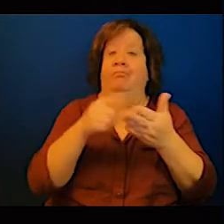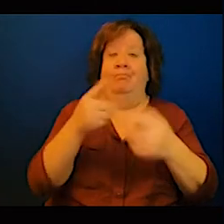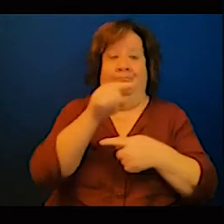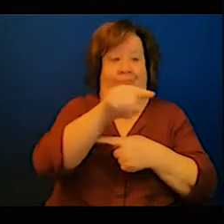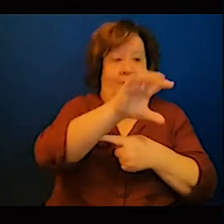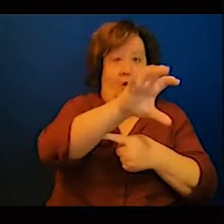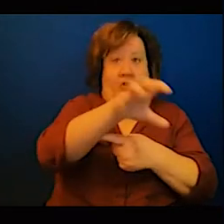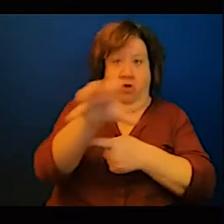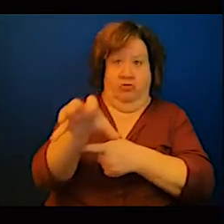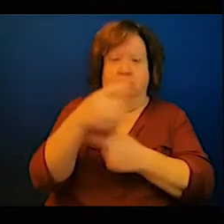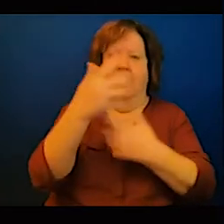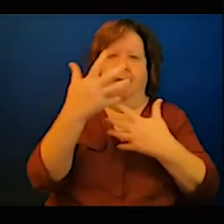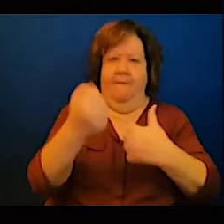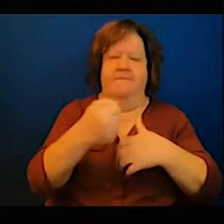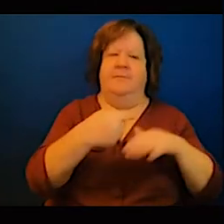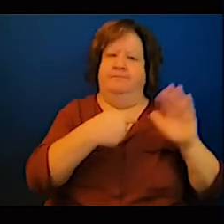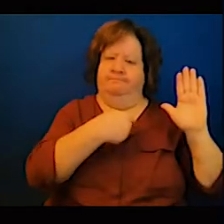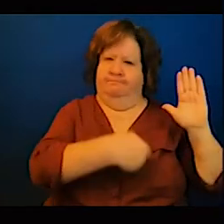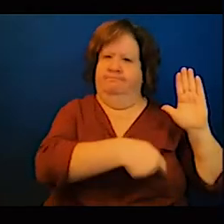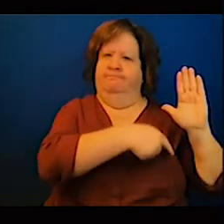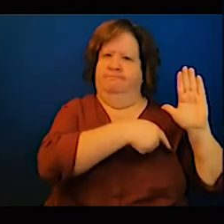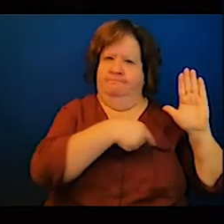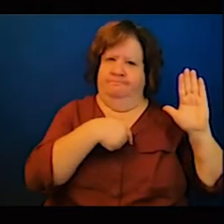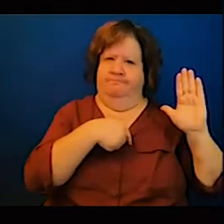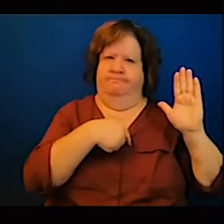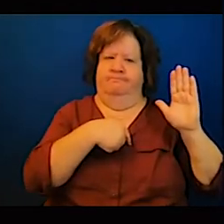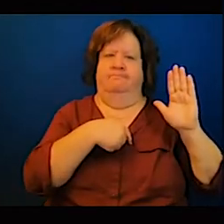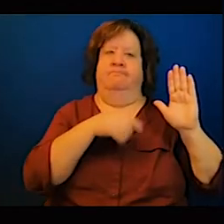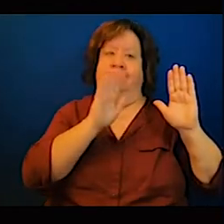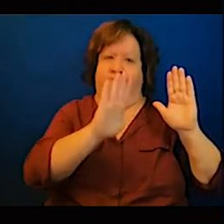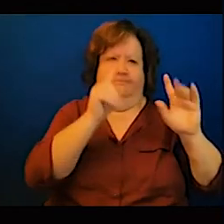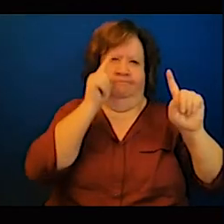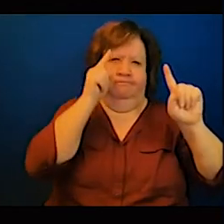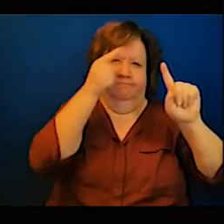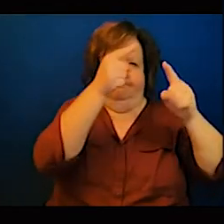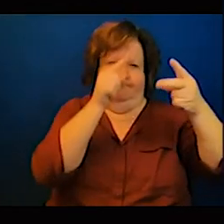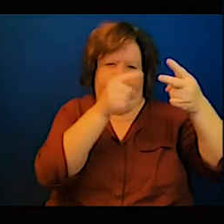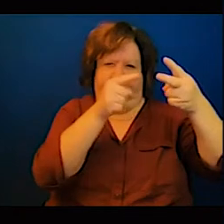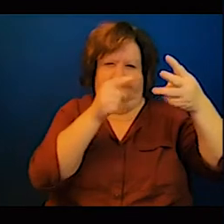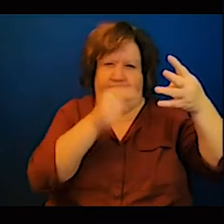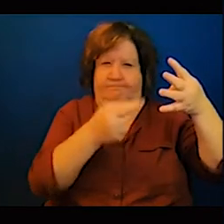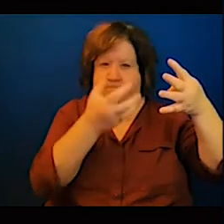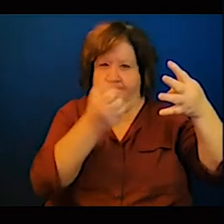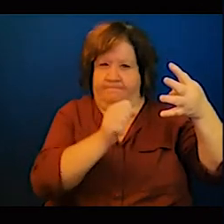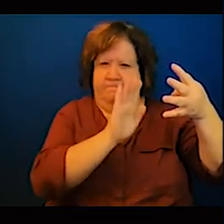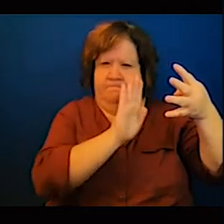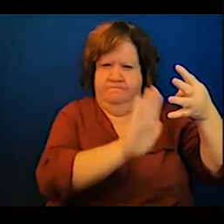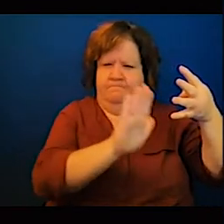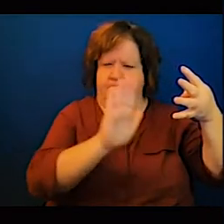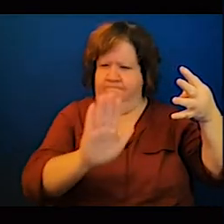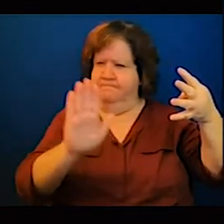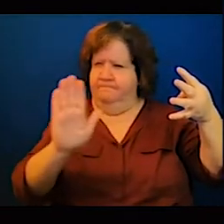how do they realize that and let me give a practical example so 2016 17